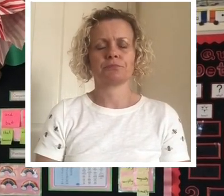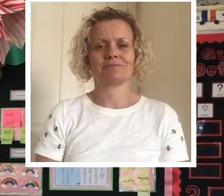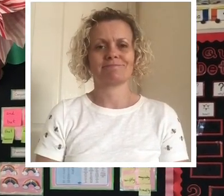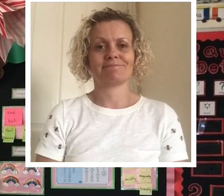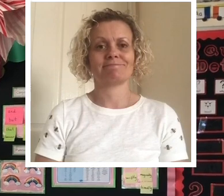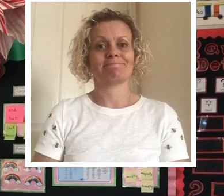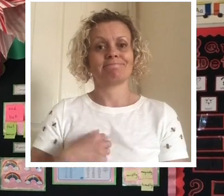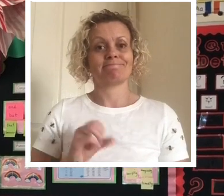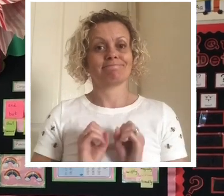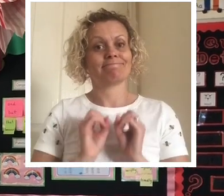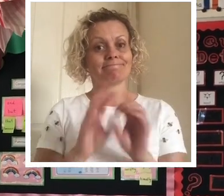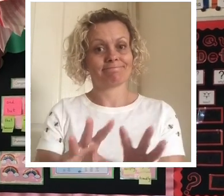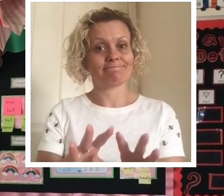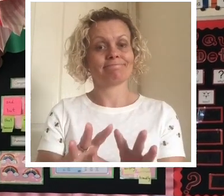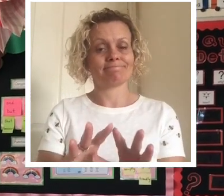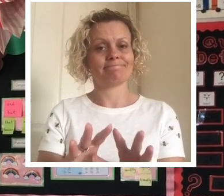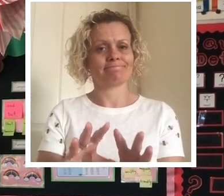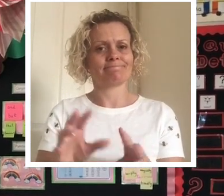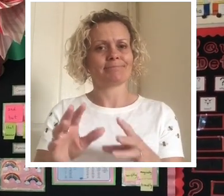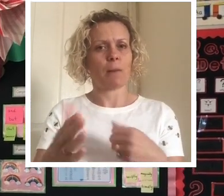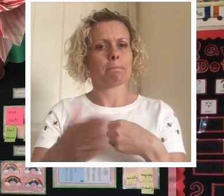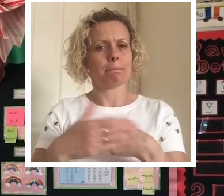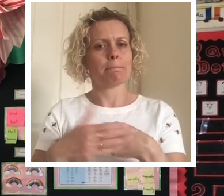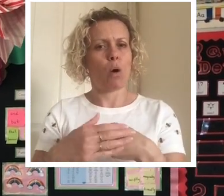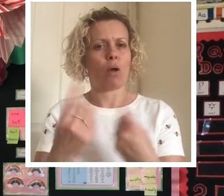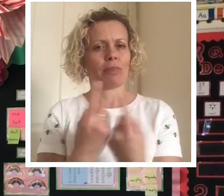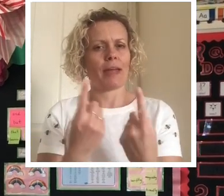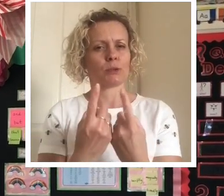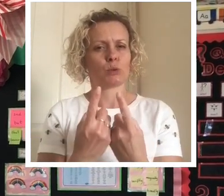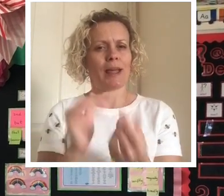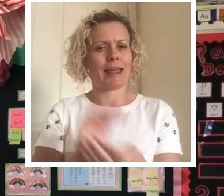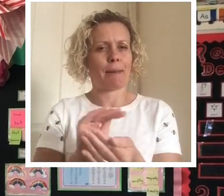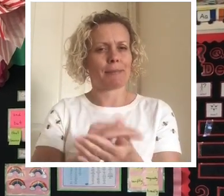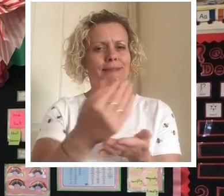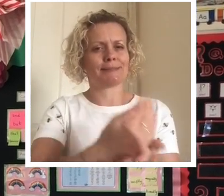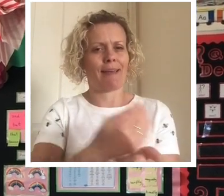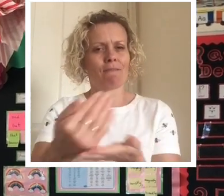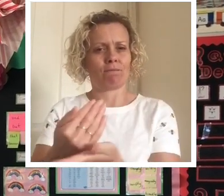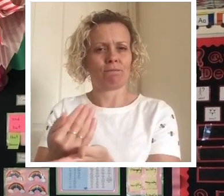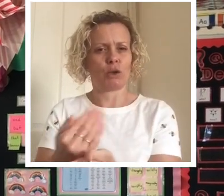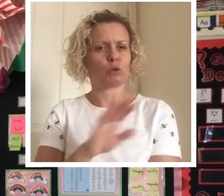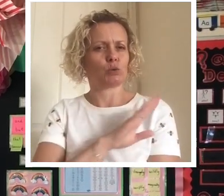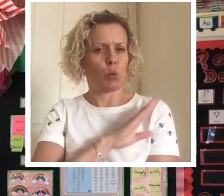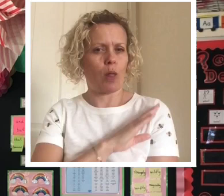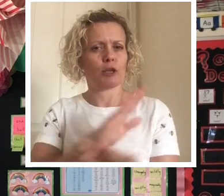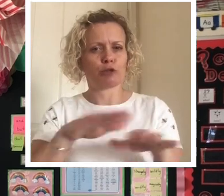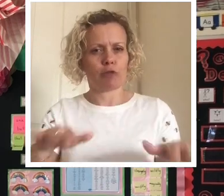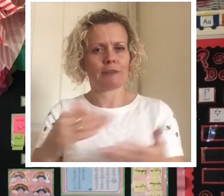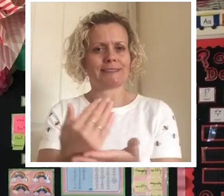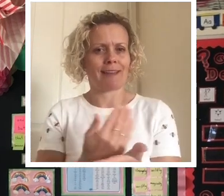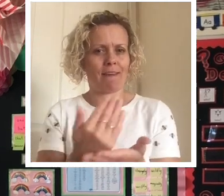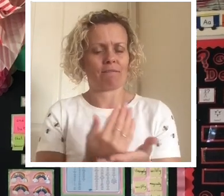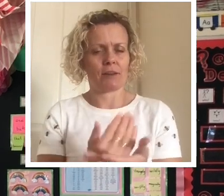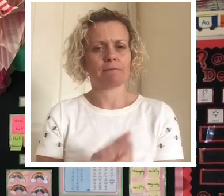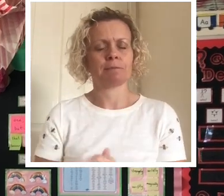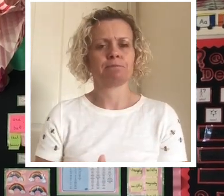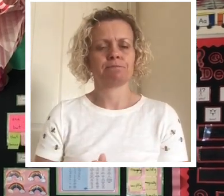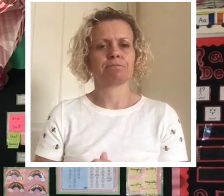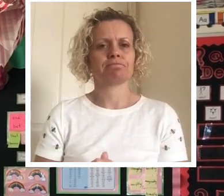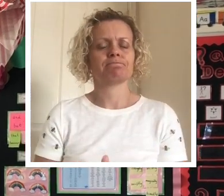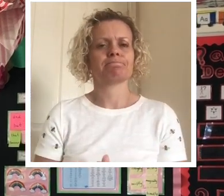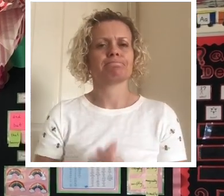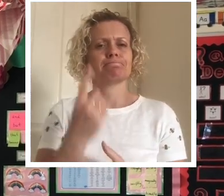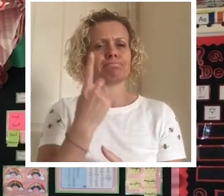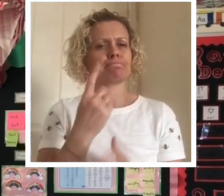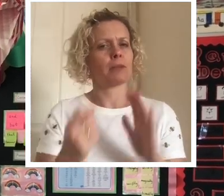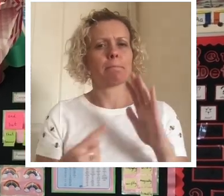I'm going to tell you about some of the other things that we're doing in order to keep the school and the children safe. One